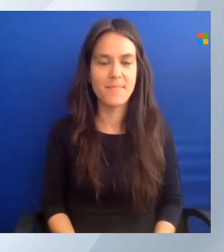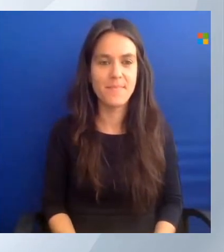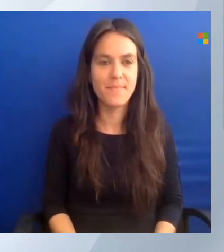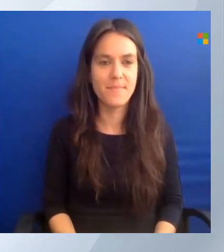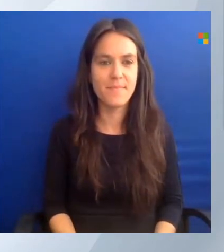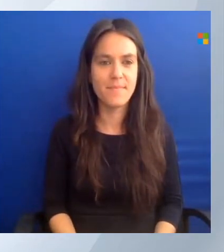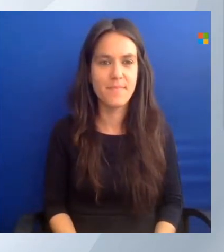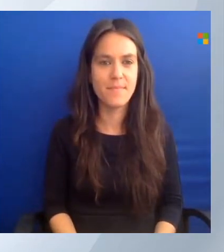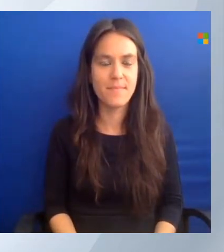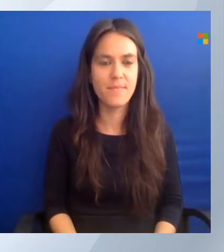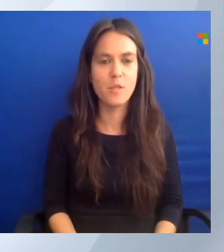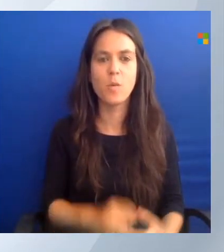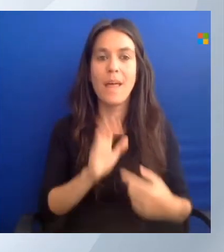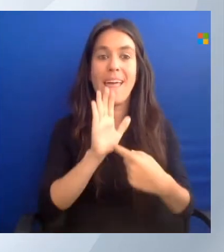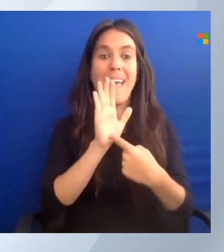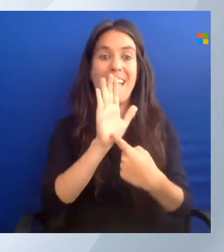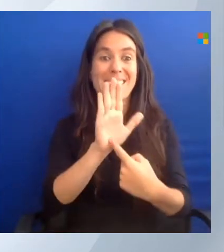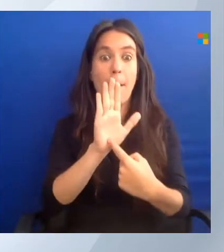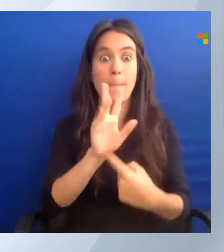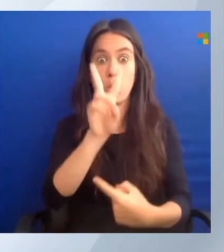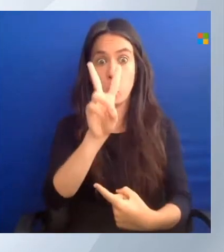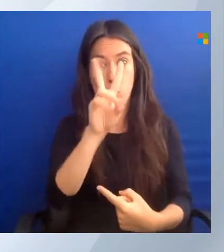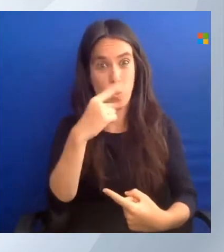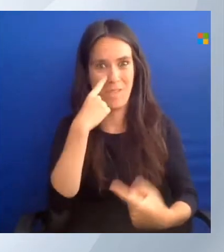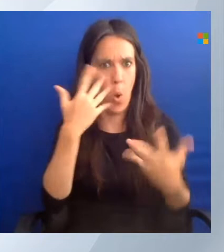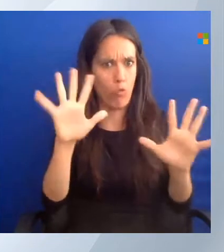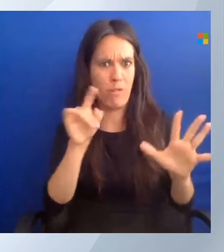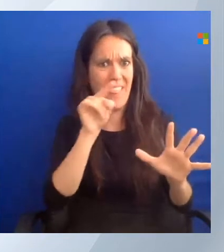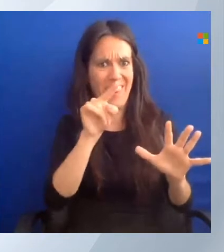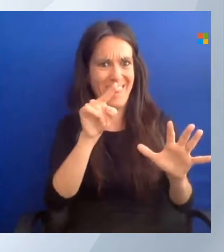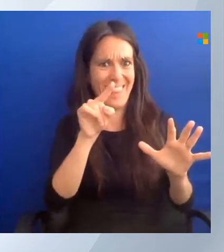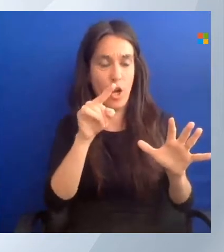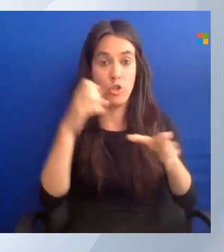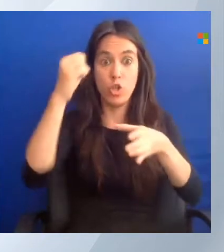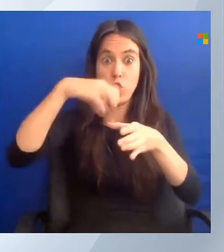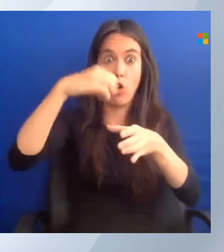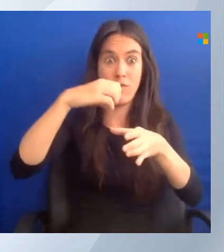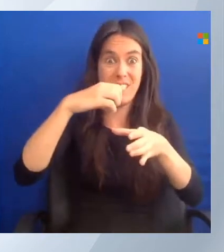And it's already there. So that storage account has been created.